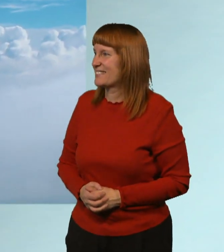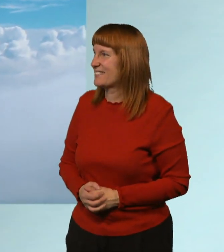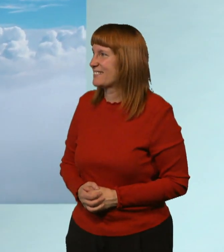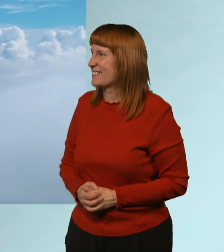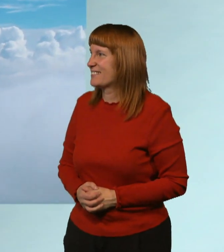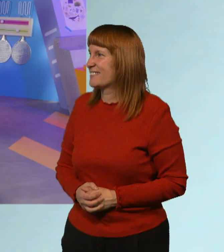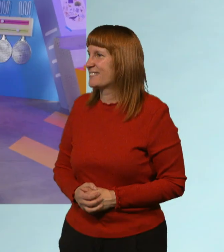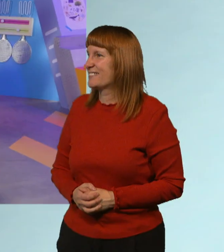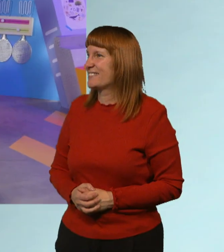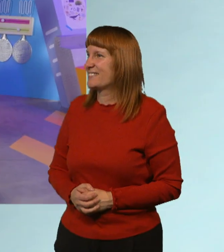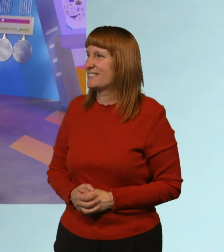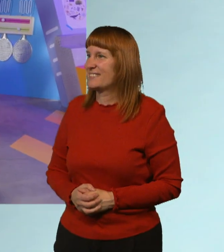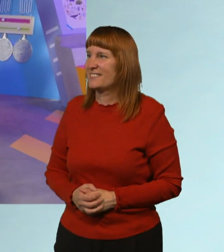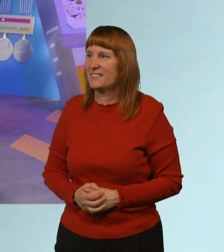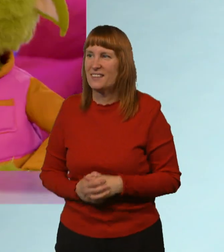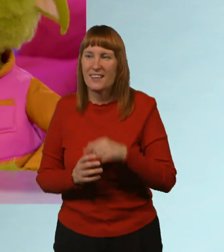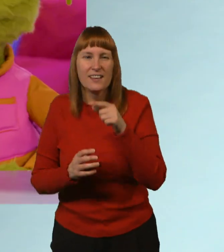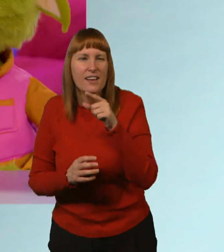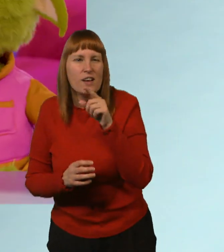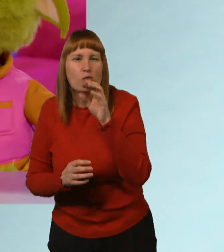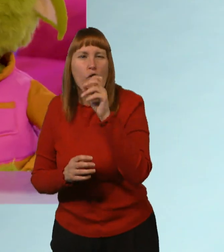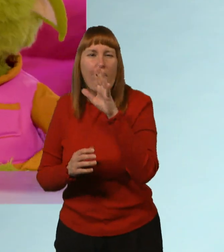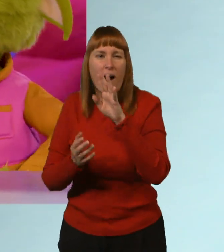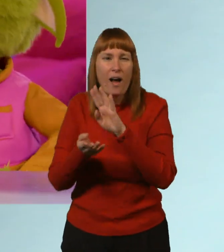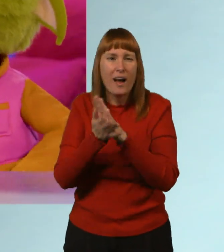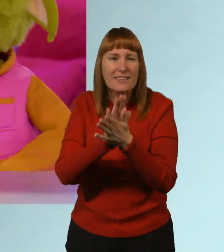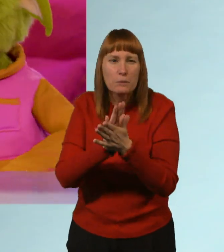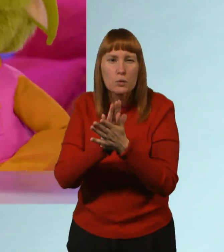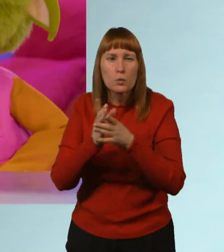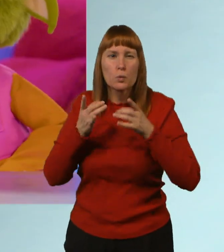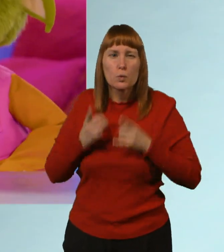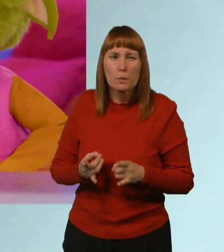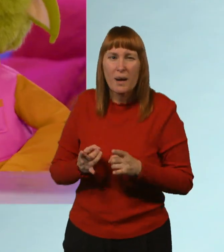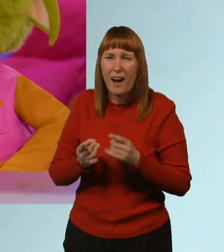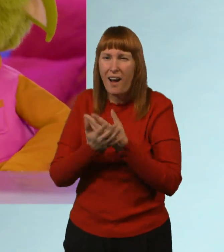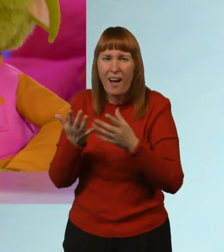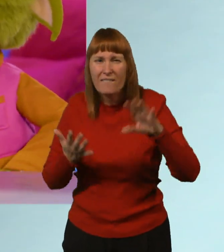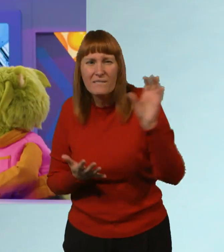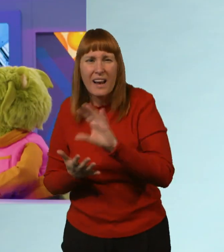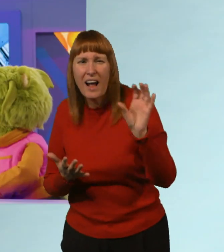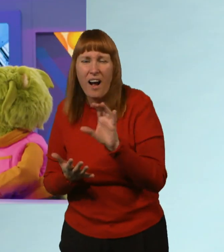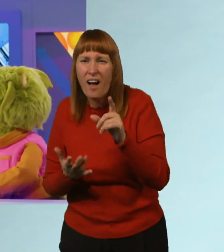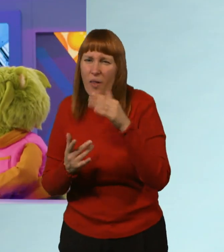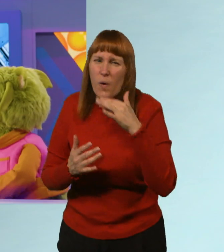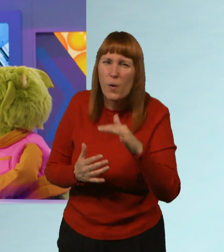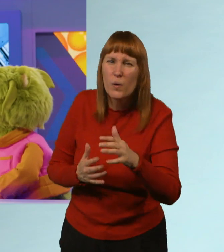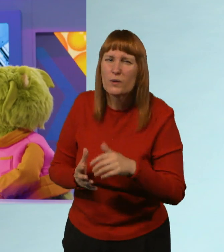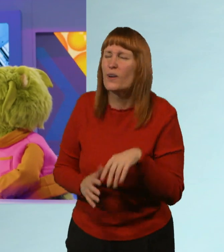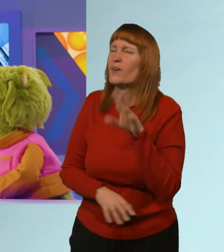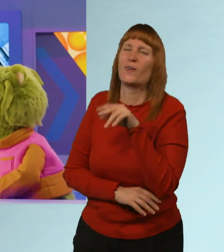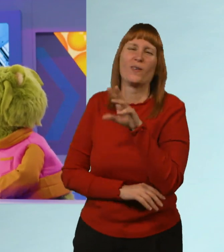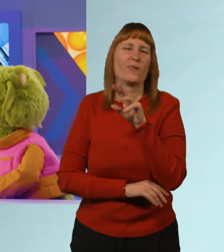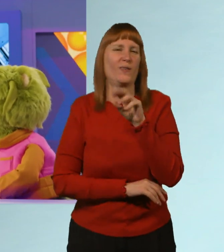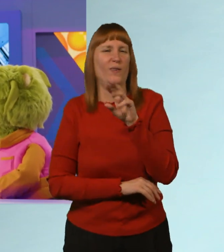Mark, is the coral being damaged because humans are putting too much vinegar in the oceans? No, Zoom.